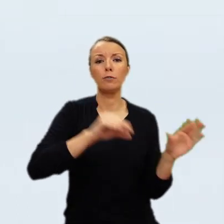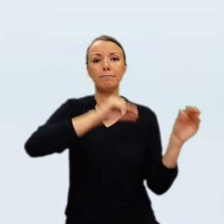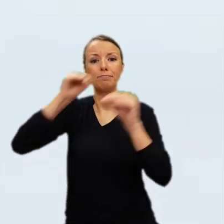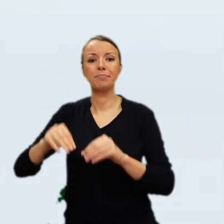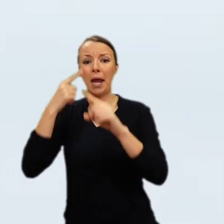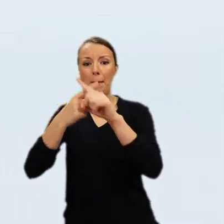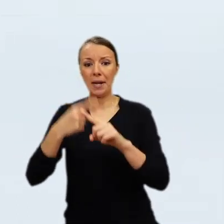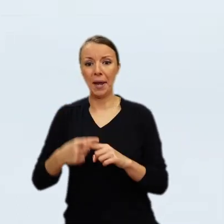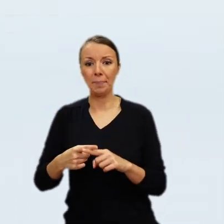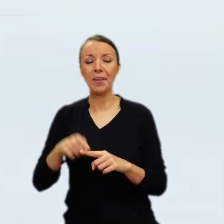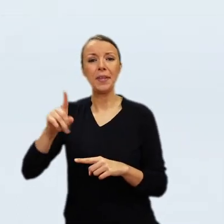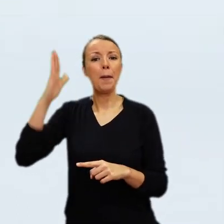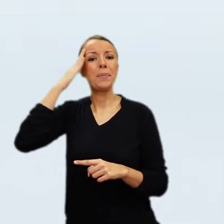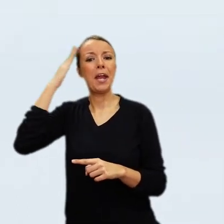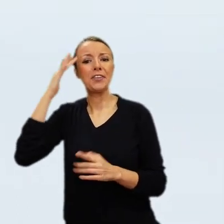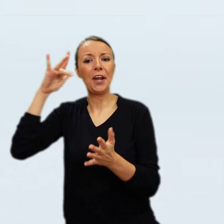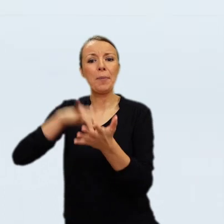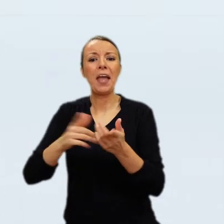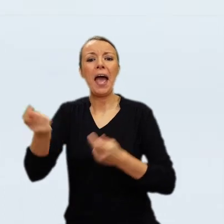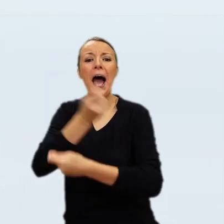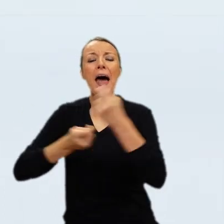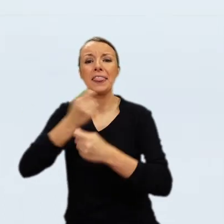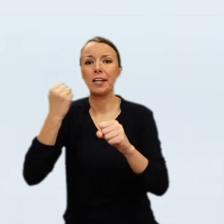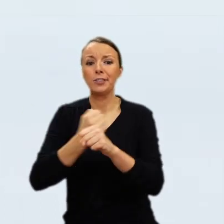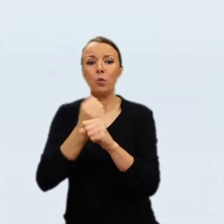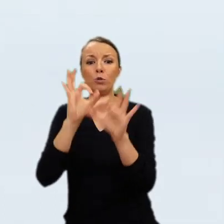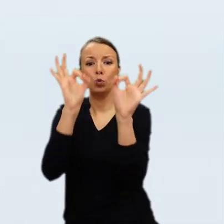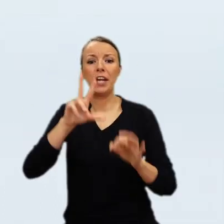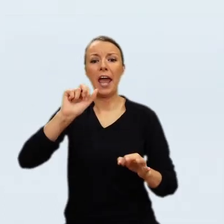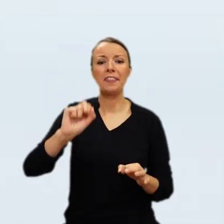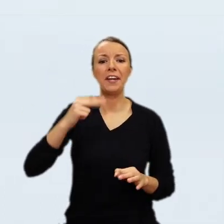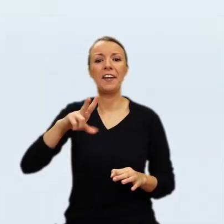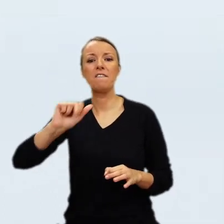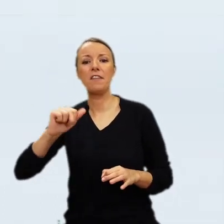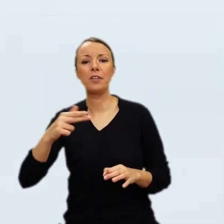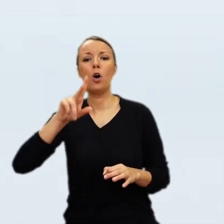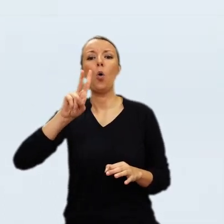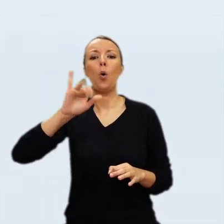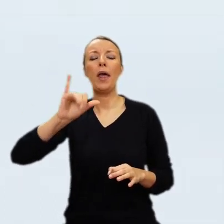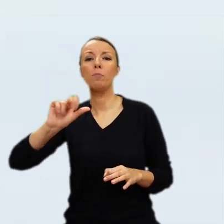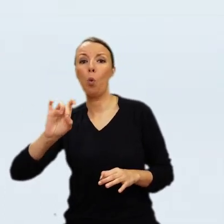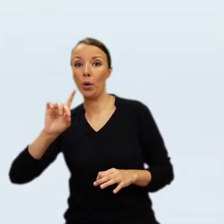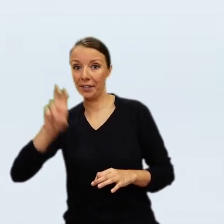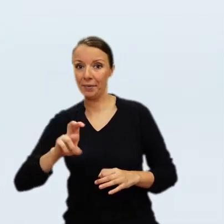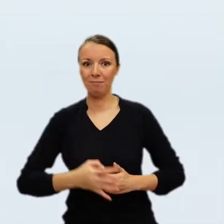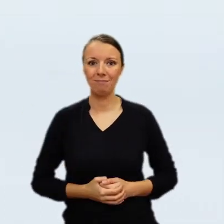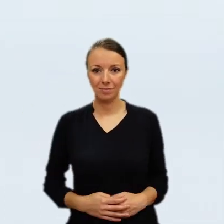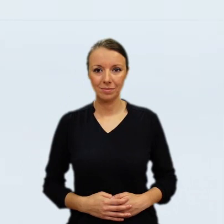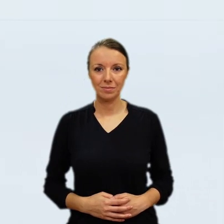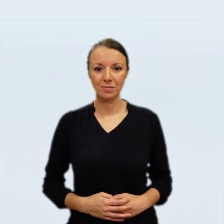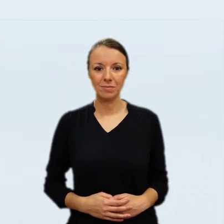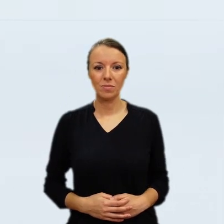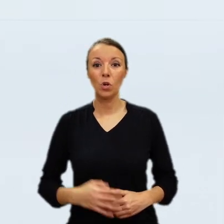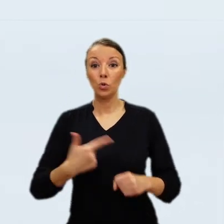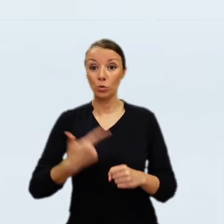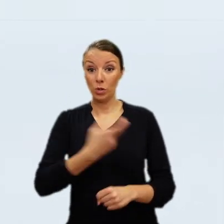Hendrik van Eulenburg for the first four years. On the 22nd of June, 1634, Rembrandt married